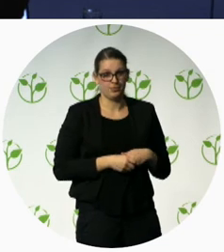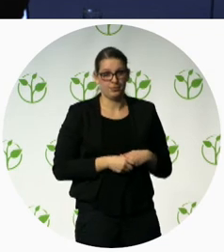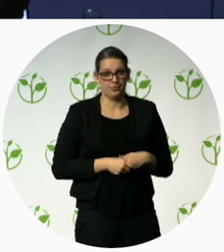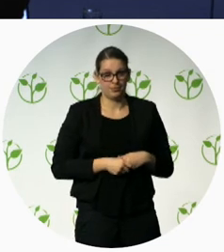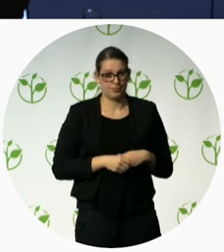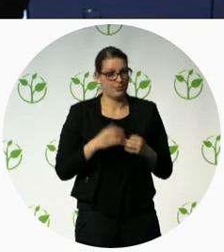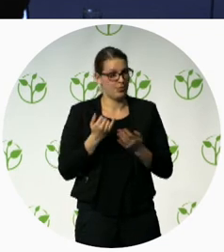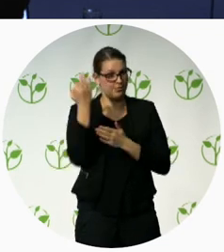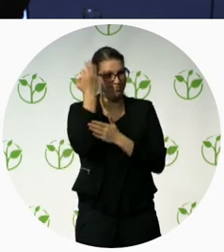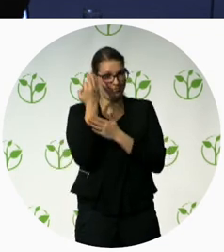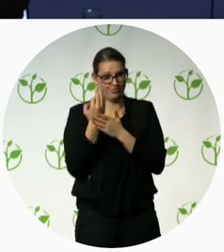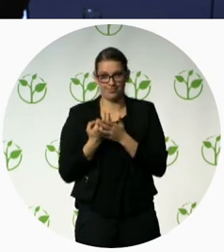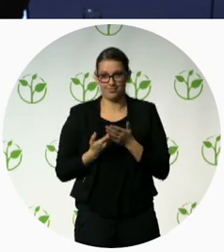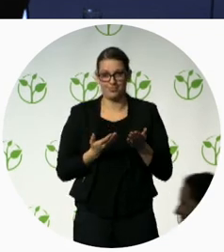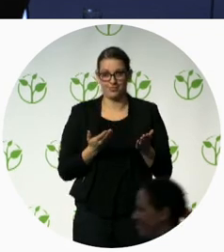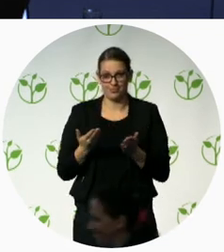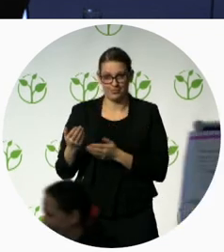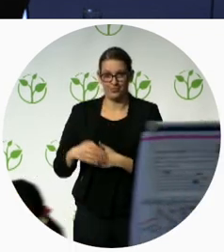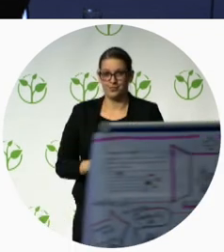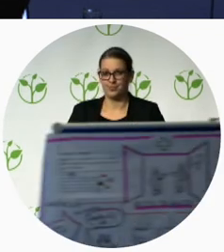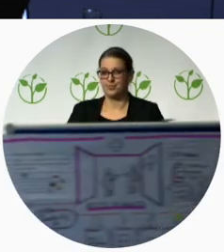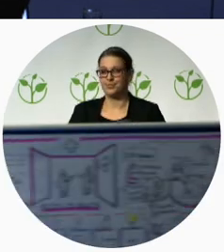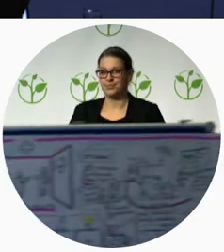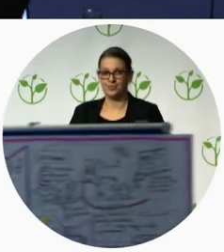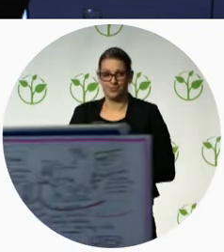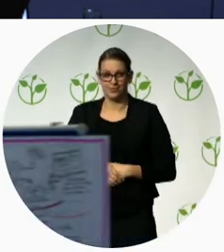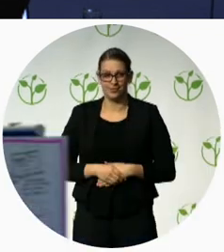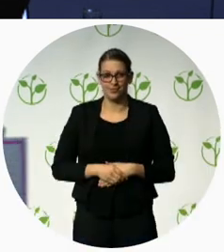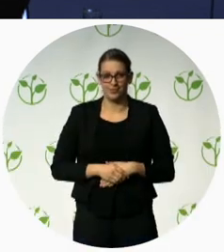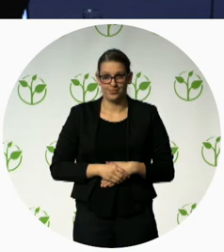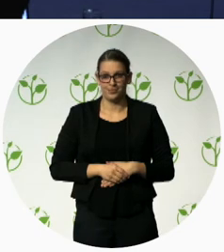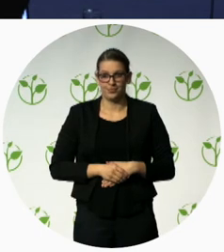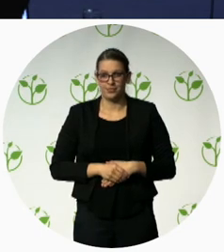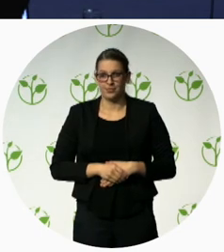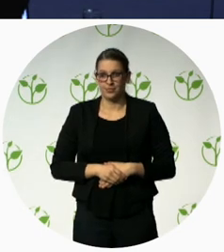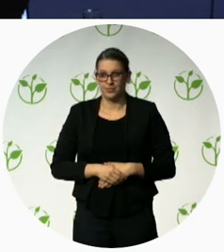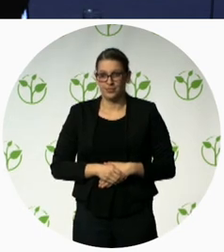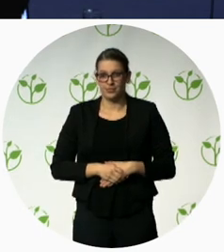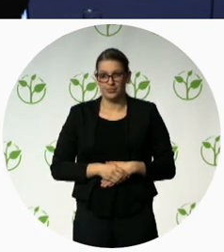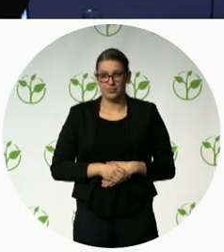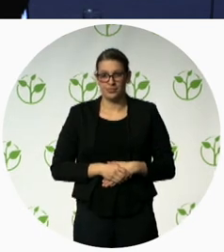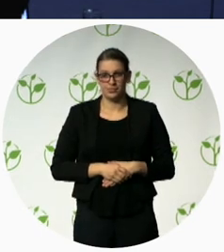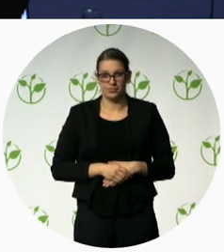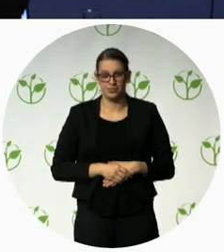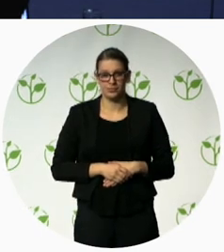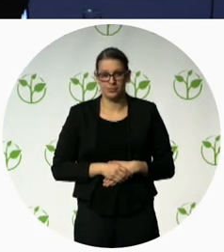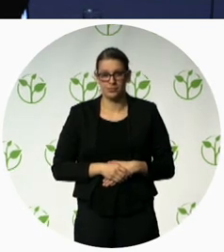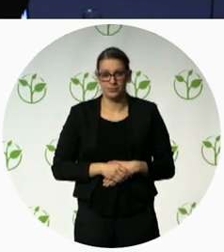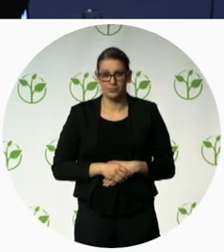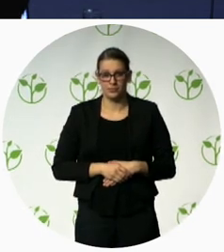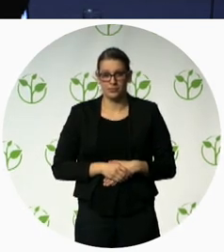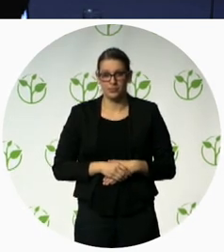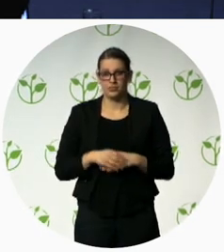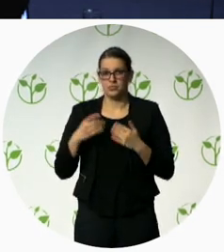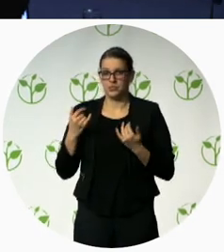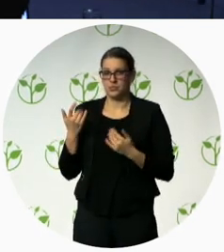away with her Sharpie pens. And I'm really shocked that you don't have Carpal Tunnel by now because I don't know how many sessions you've done